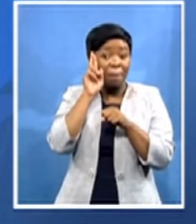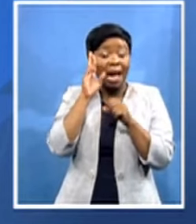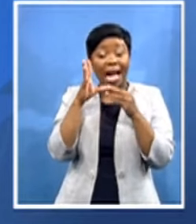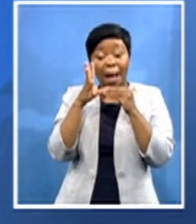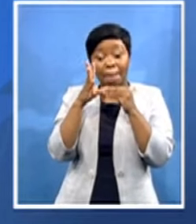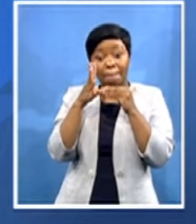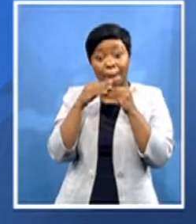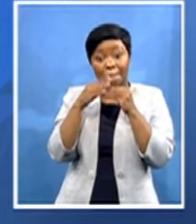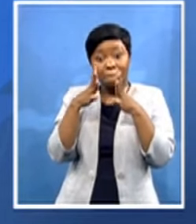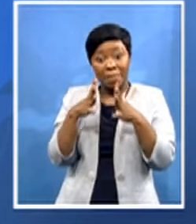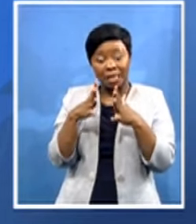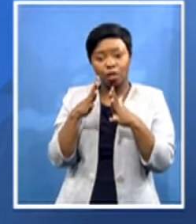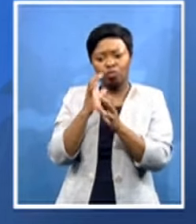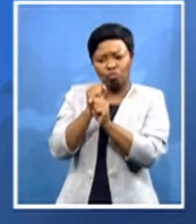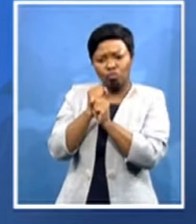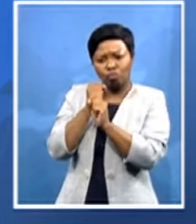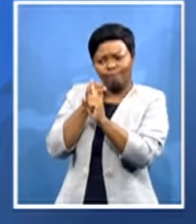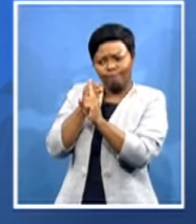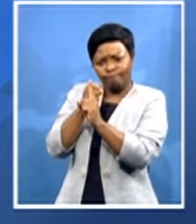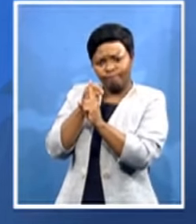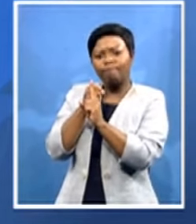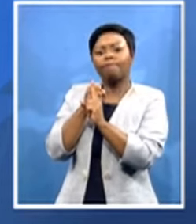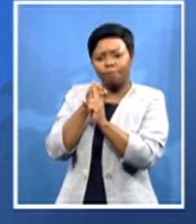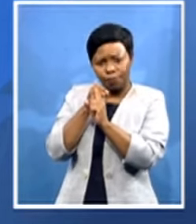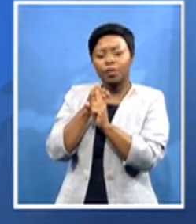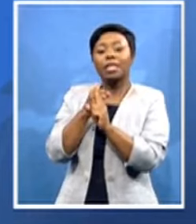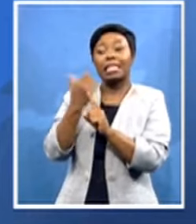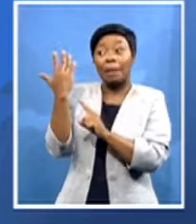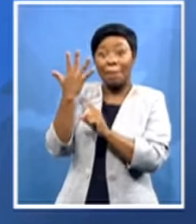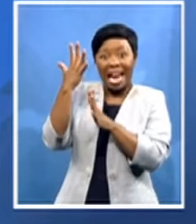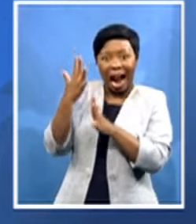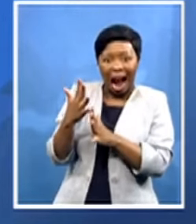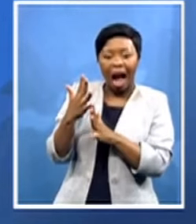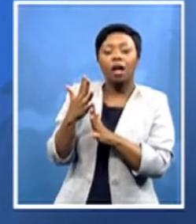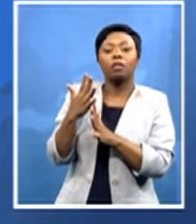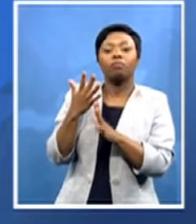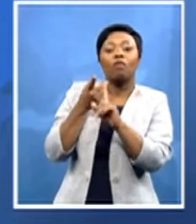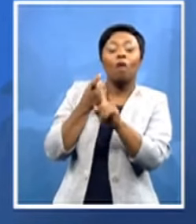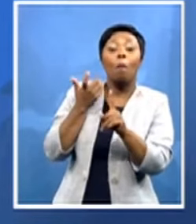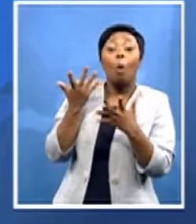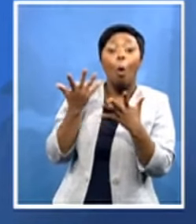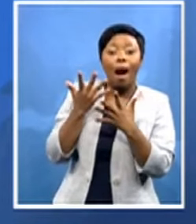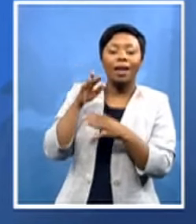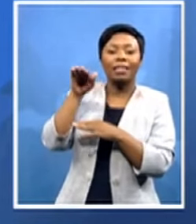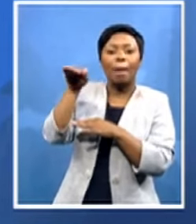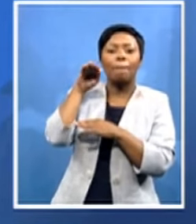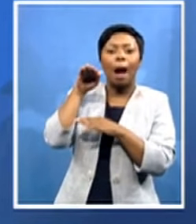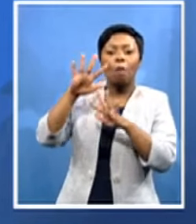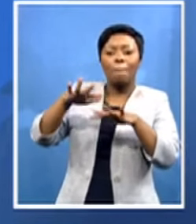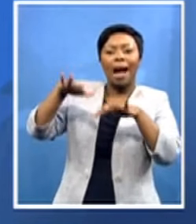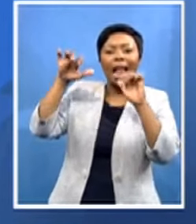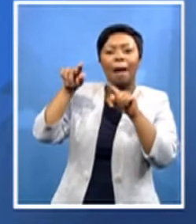also have our speaker of zimbabwe parliament advocate advocate jacob